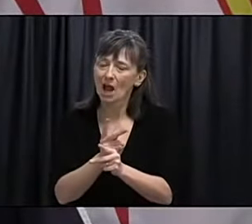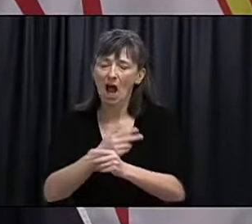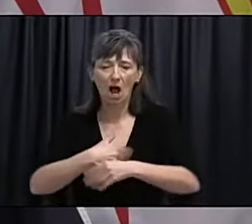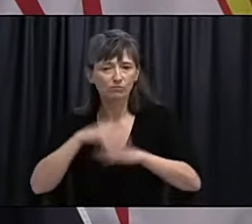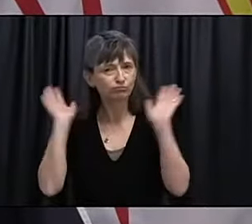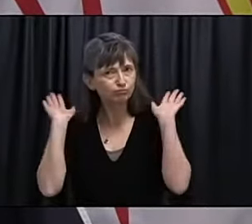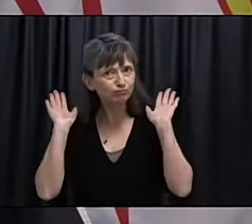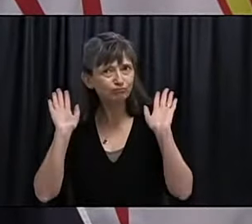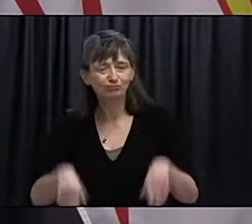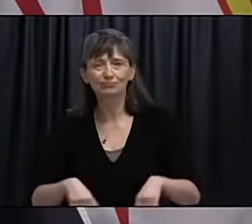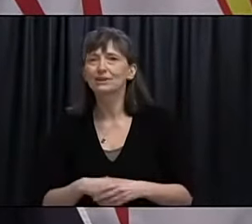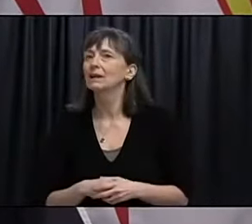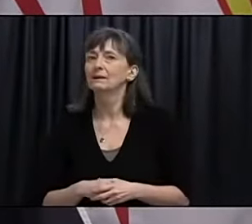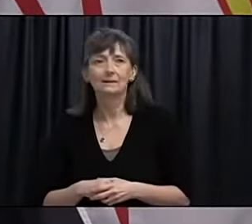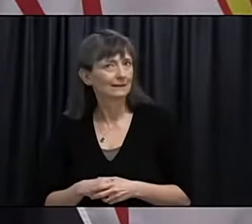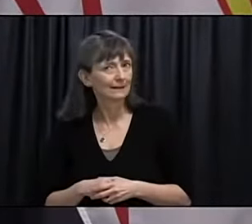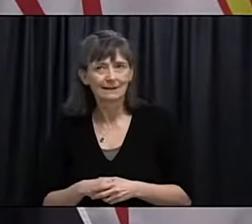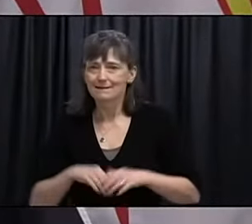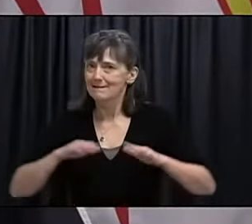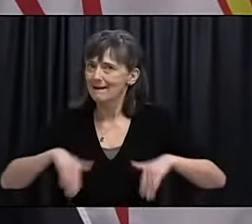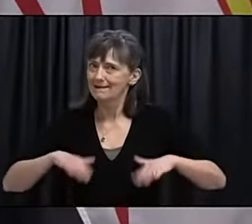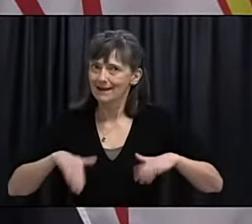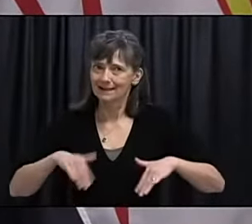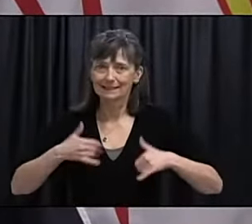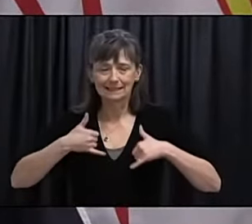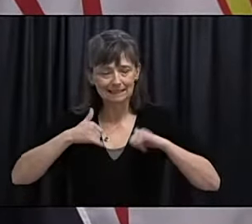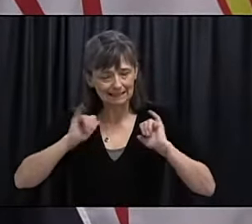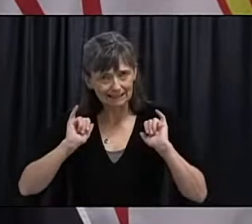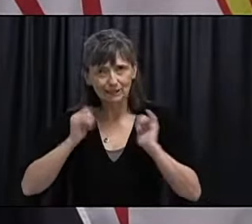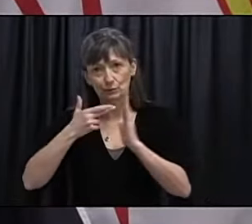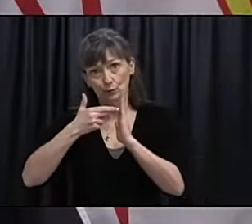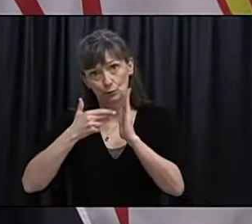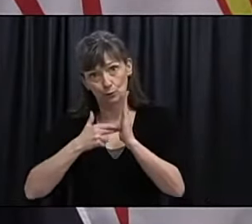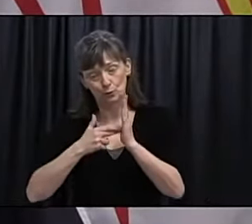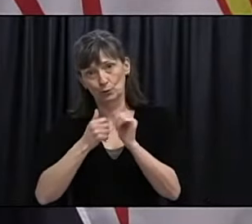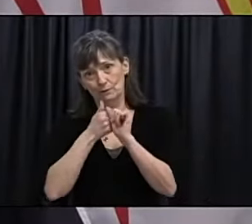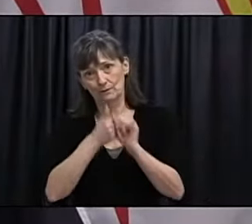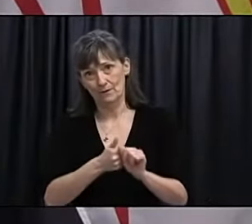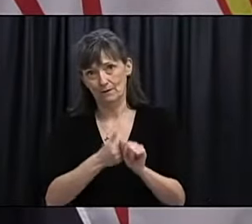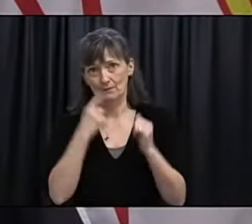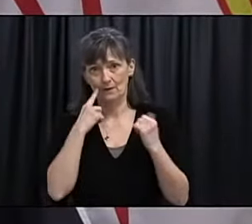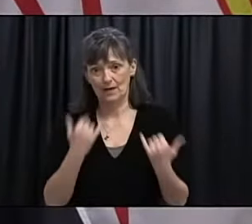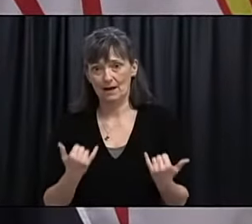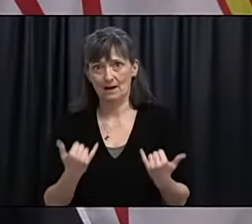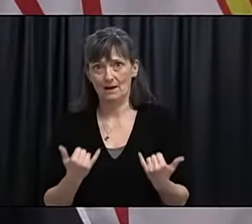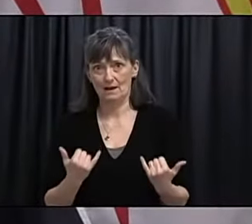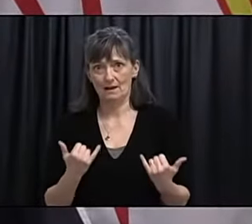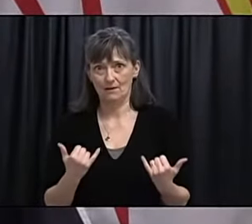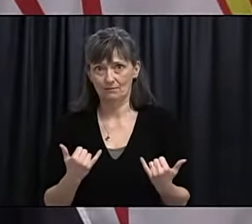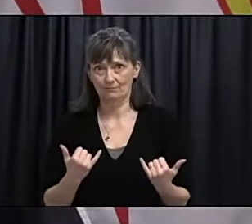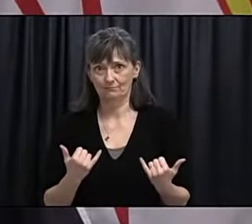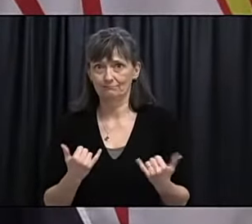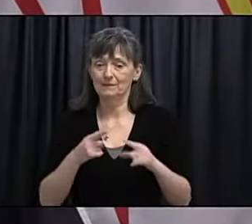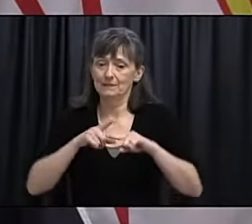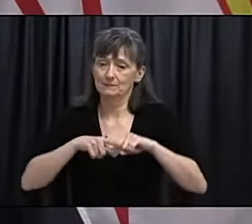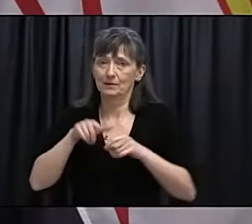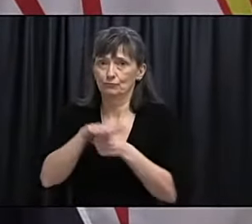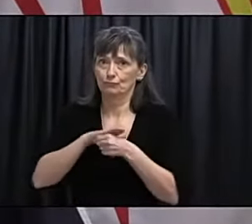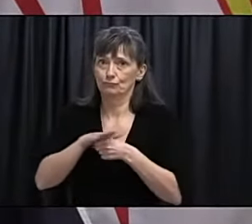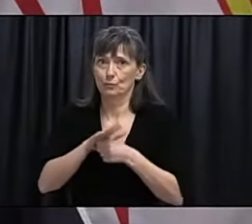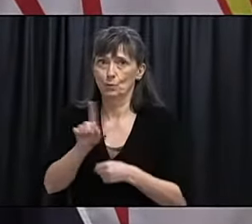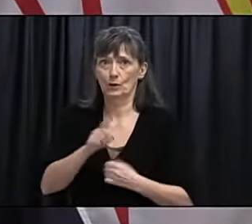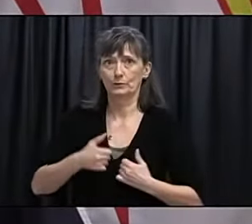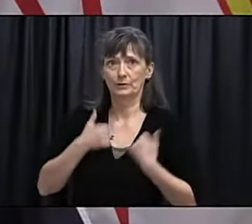not there yet. Everyone must continue to adhere to public health restrictions and recommendations according to your region of the